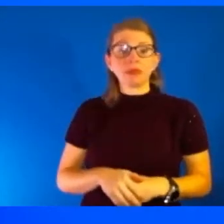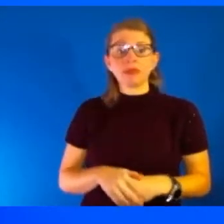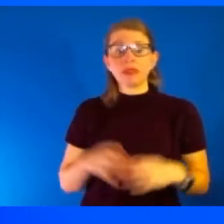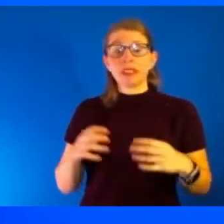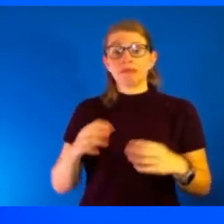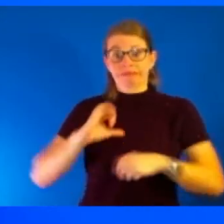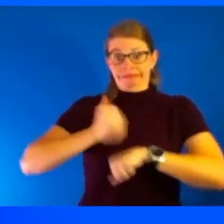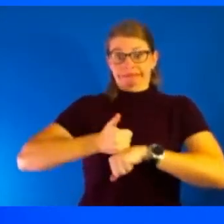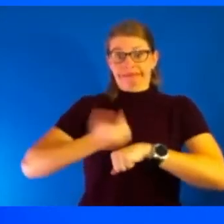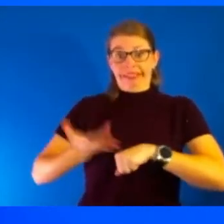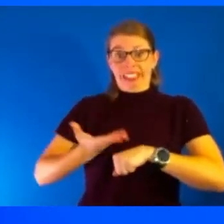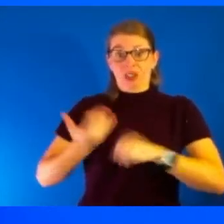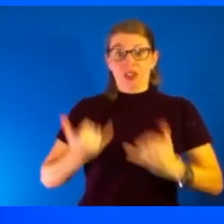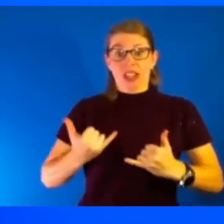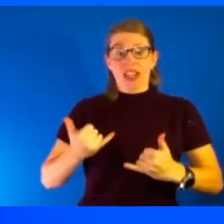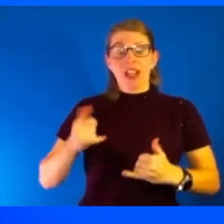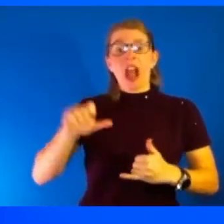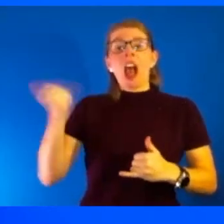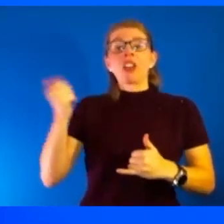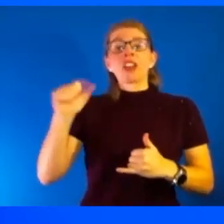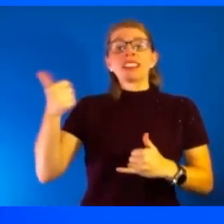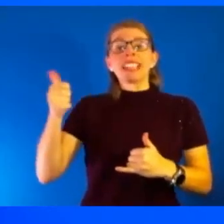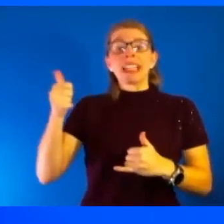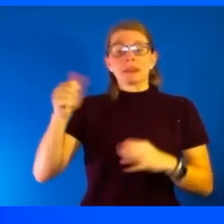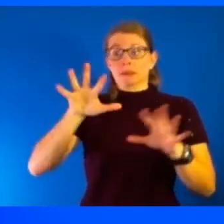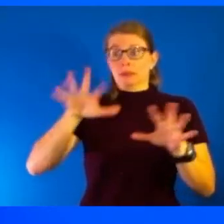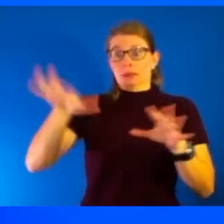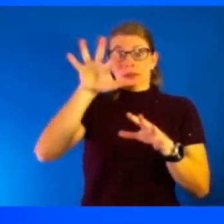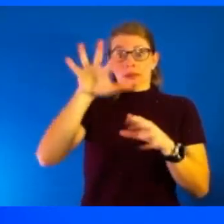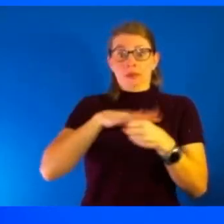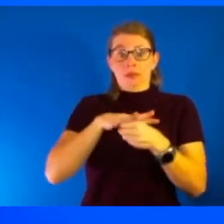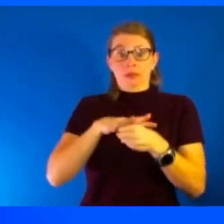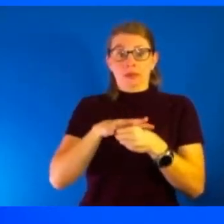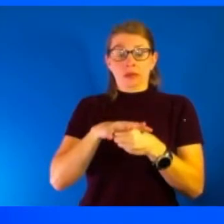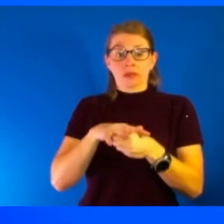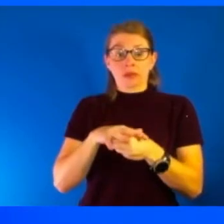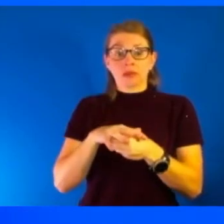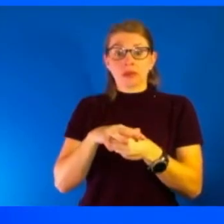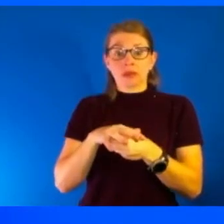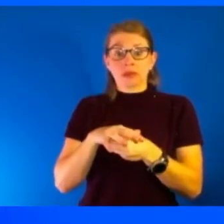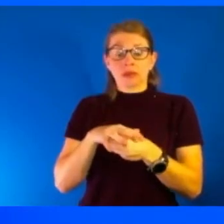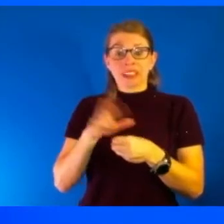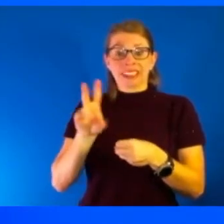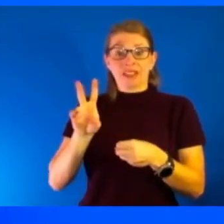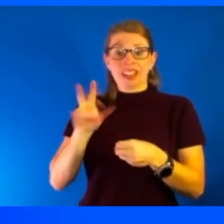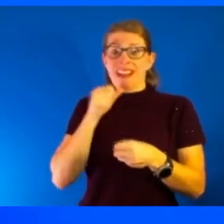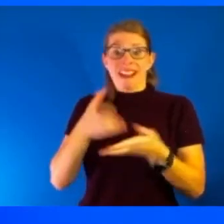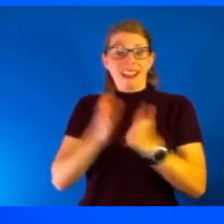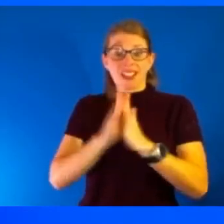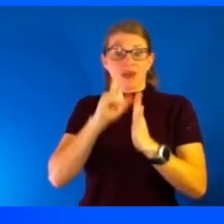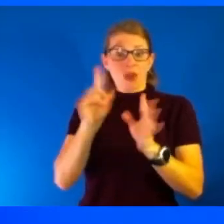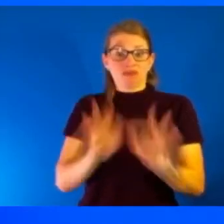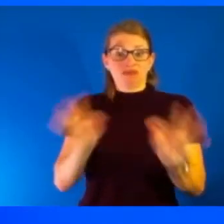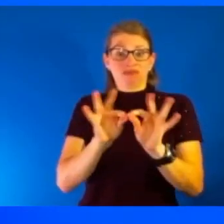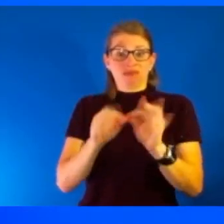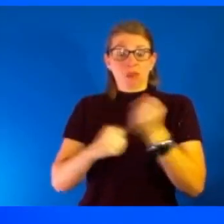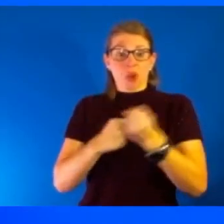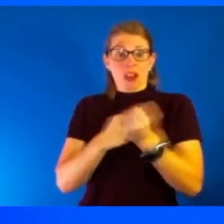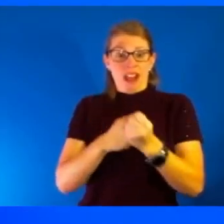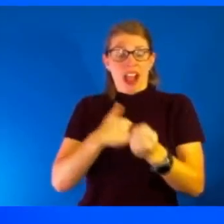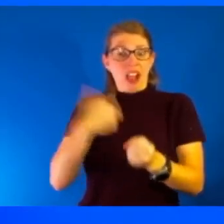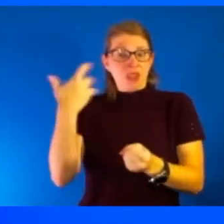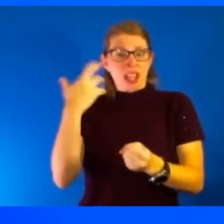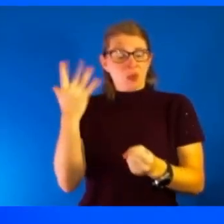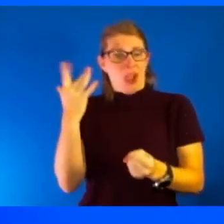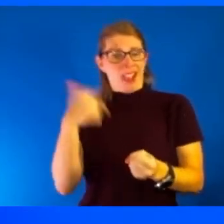other 10 regions, and this is region seven, has not asked for a significant amount of support. And I just saw why walking through the hospital this